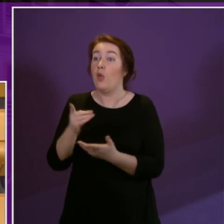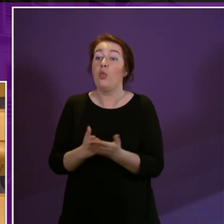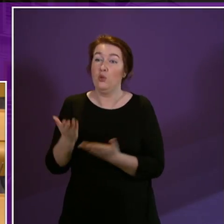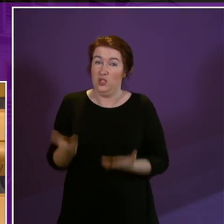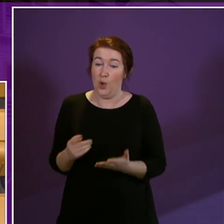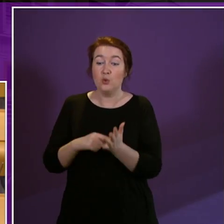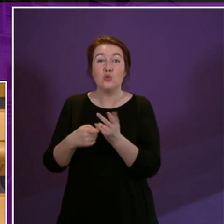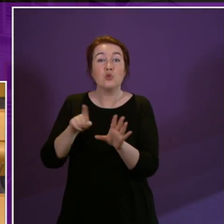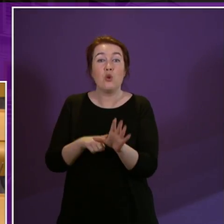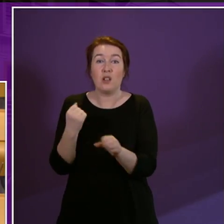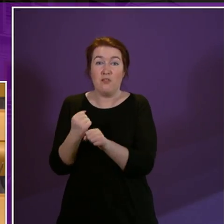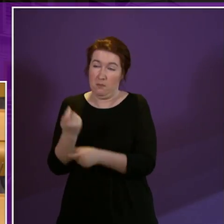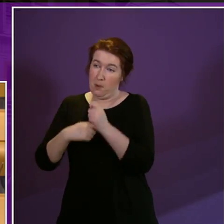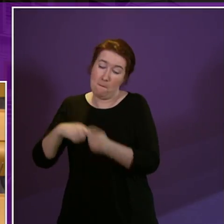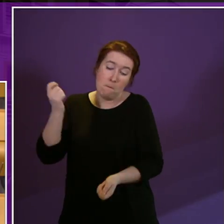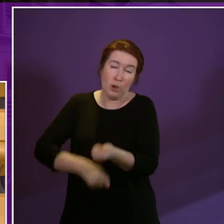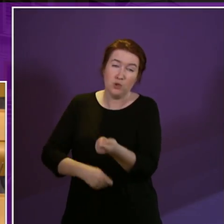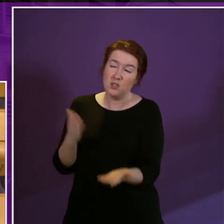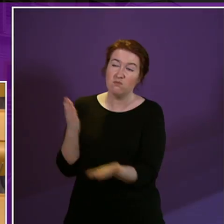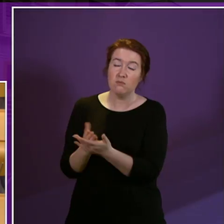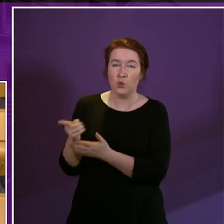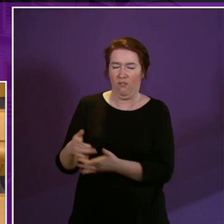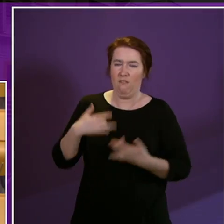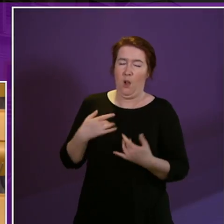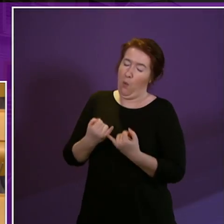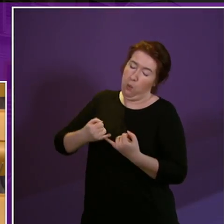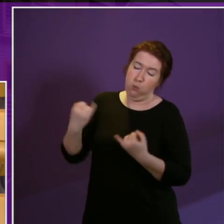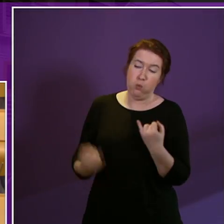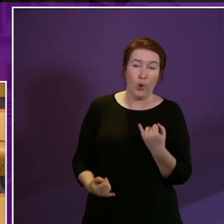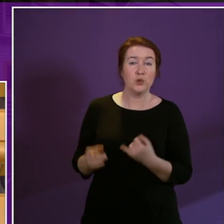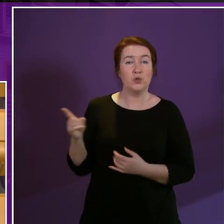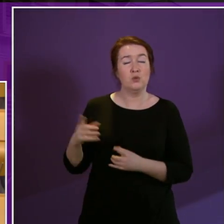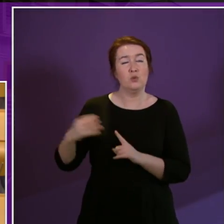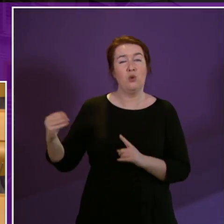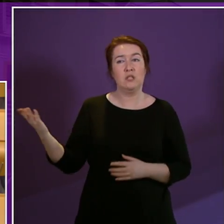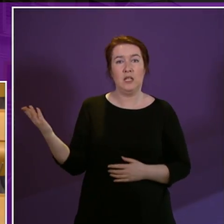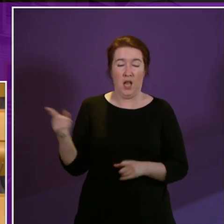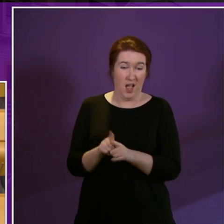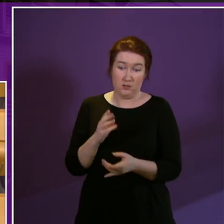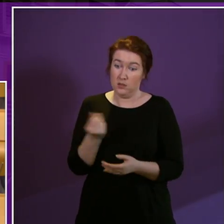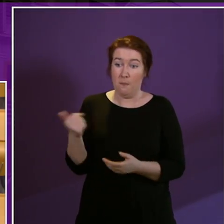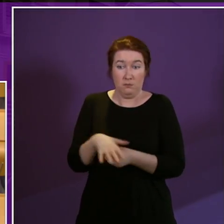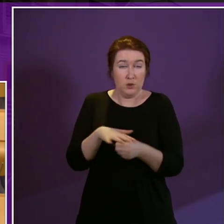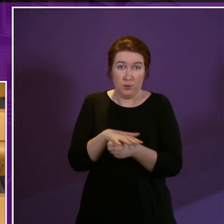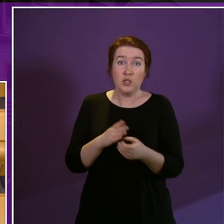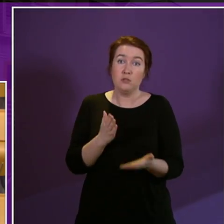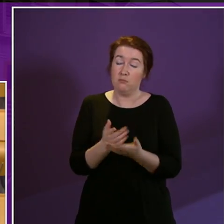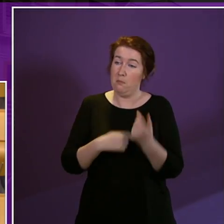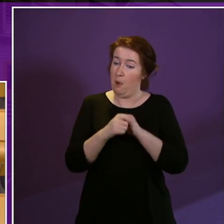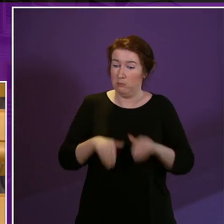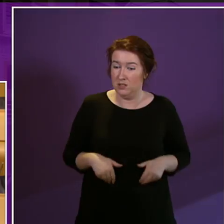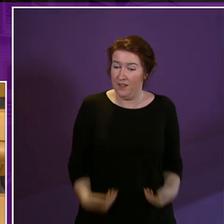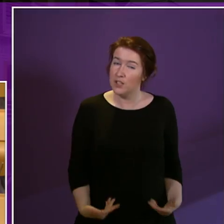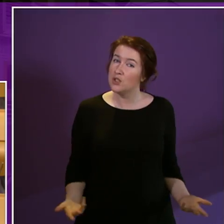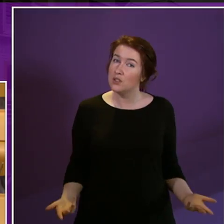government will penalise you and will make you feel much worse and in some cases drive you towards starvation.